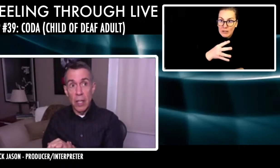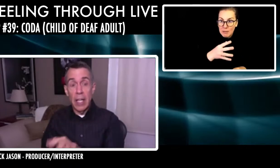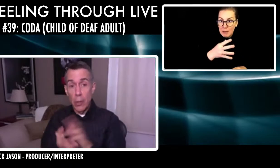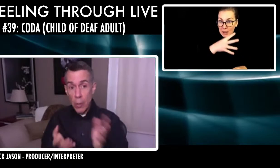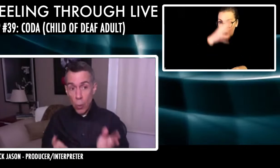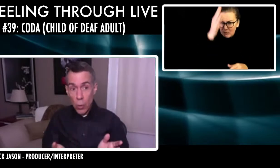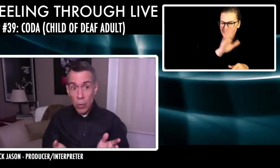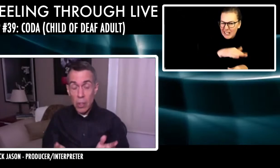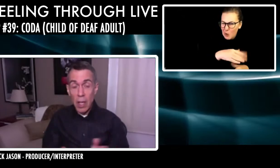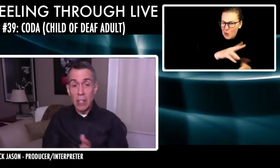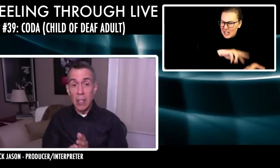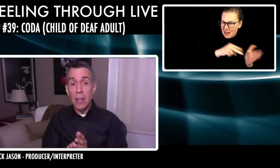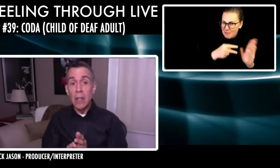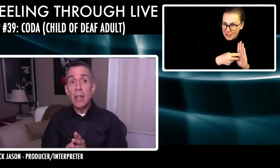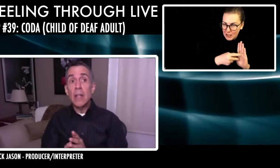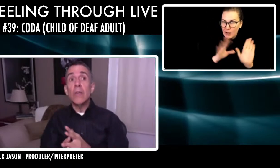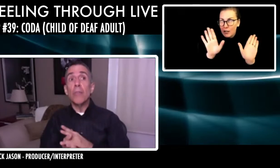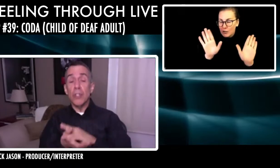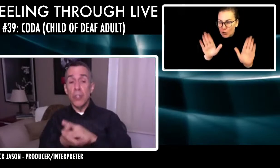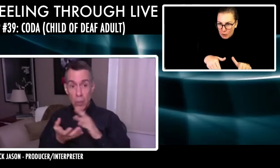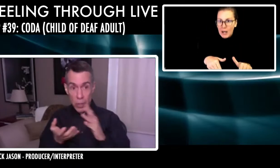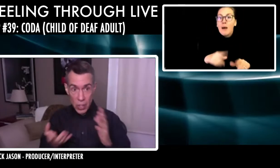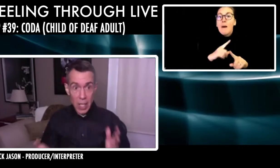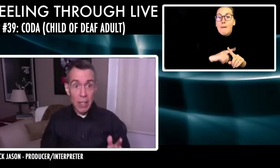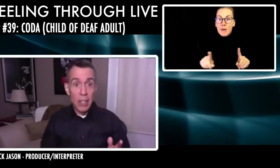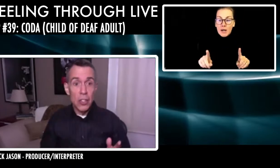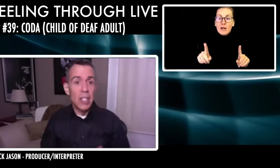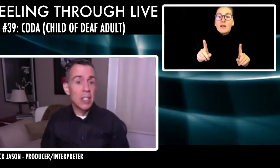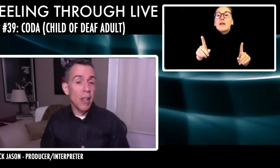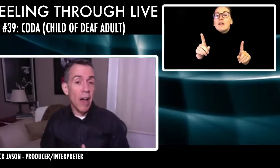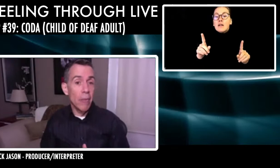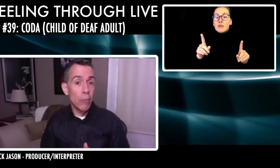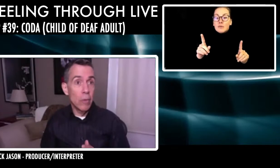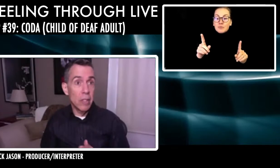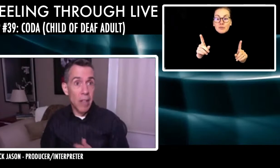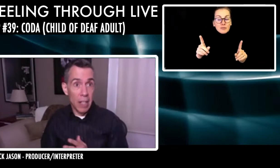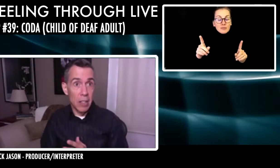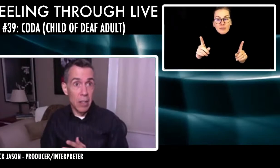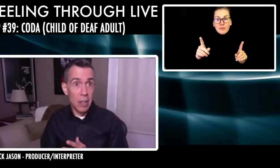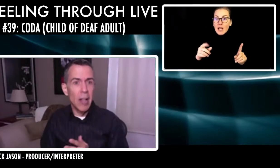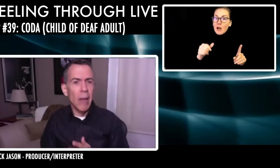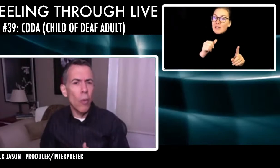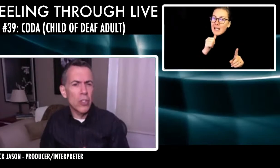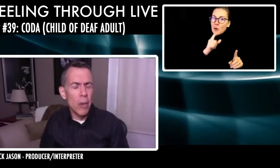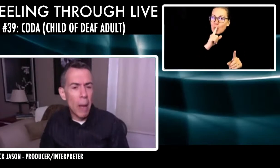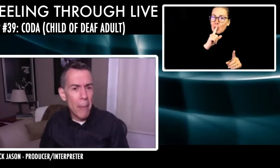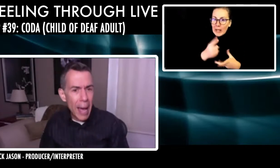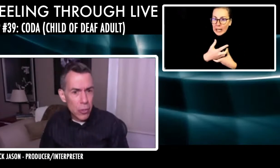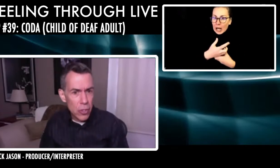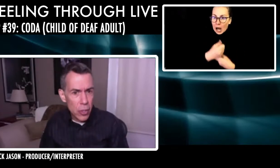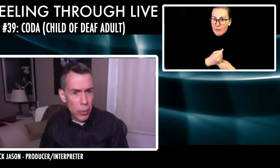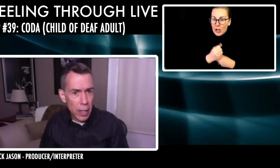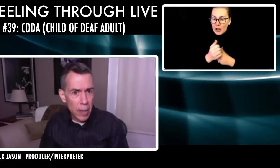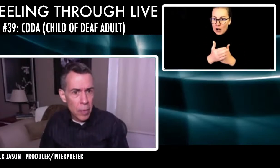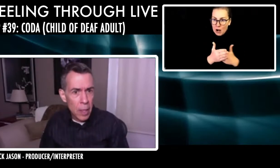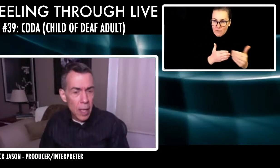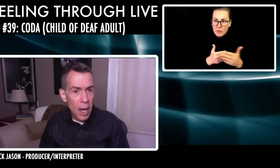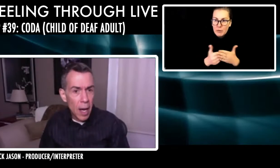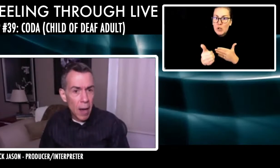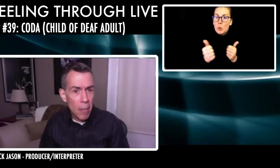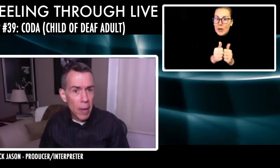lives in a hearing world, as a person who uses English until I got, until I started my master's degree.